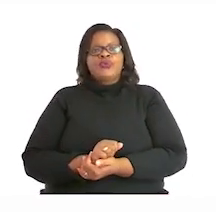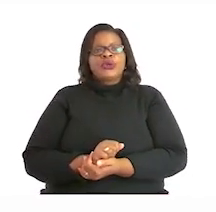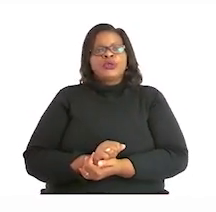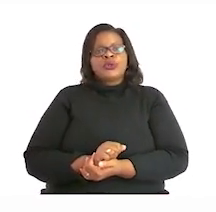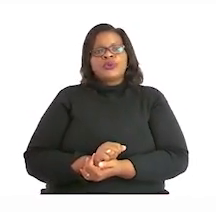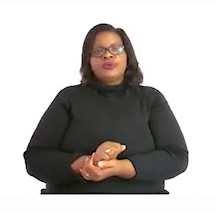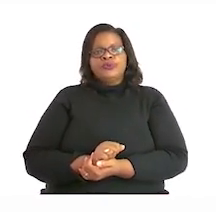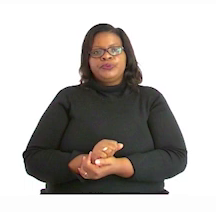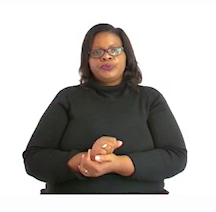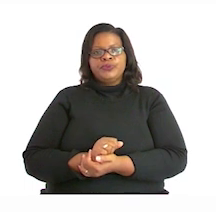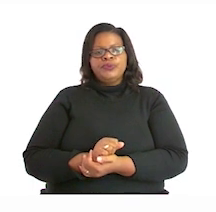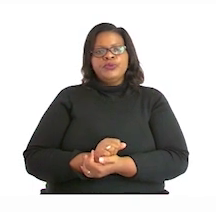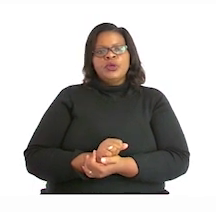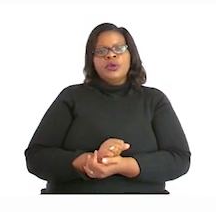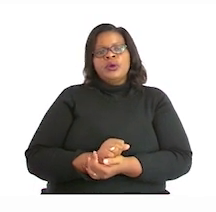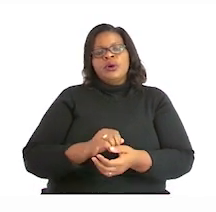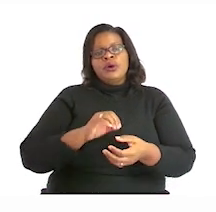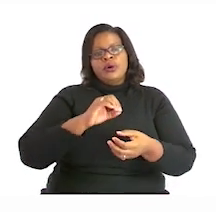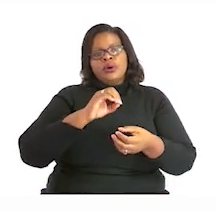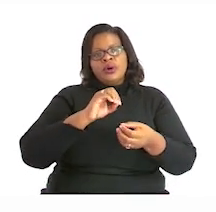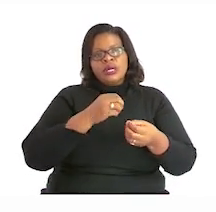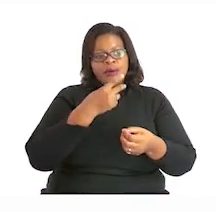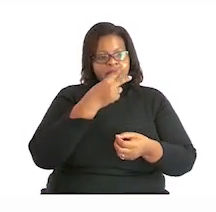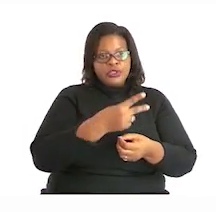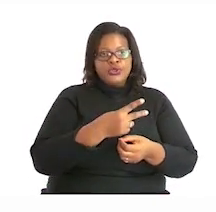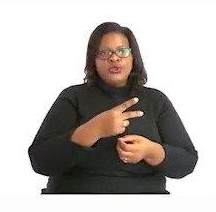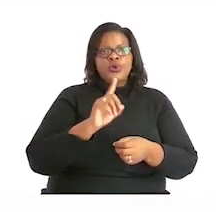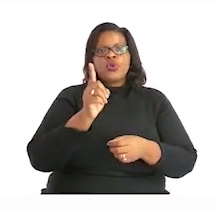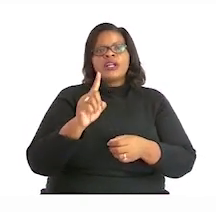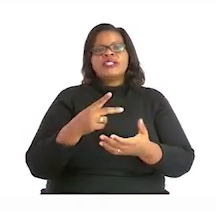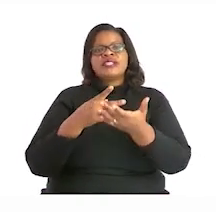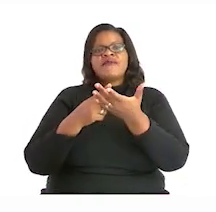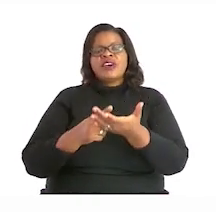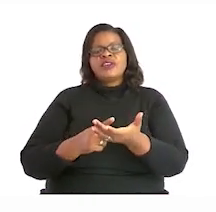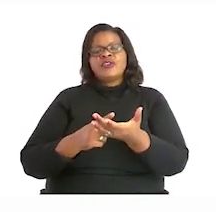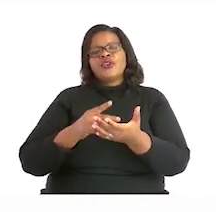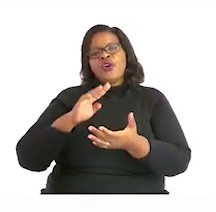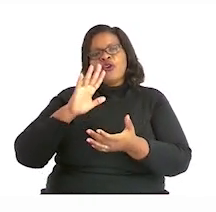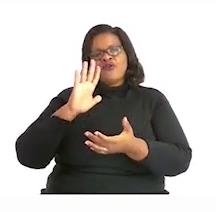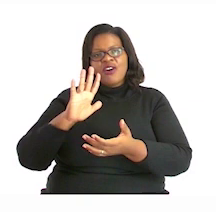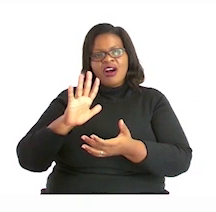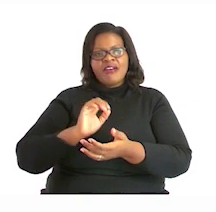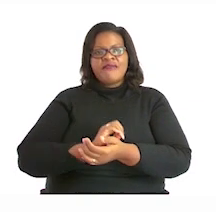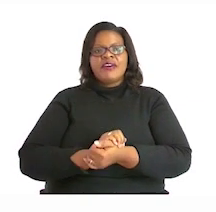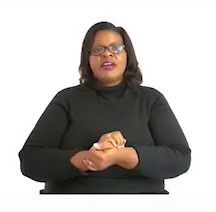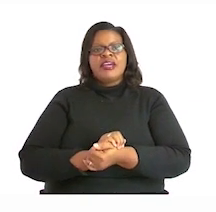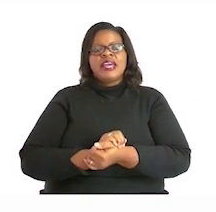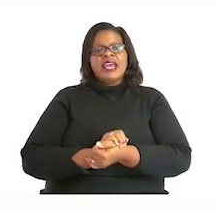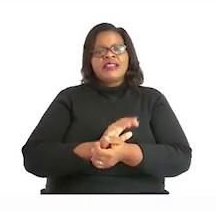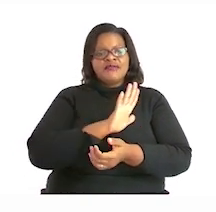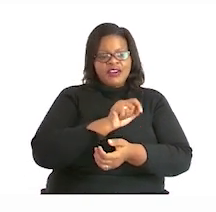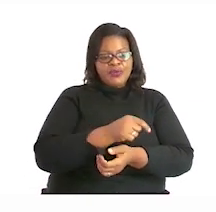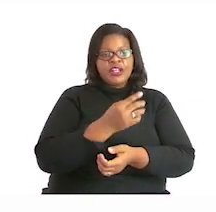value and the value. What is the value of the five? And 5.3,